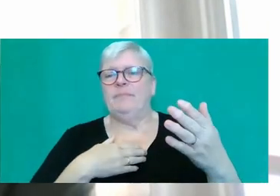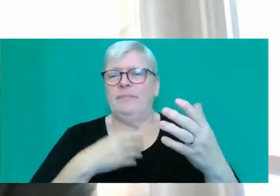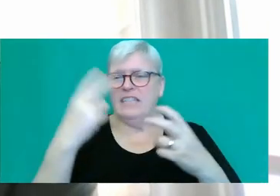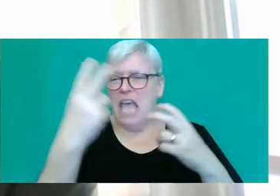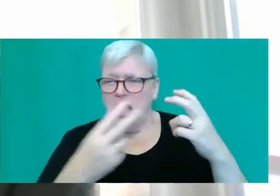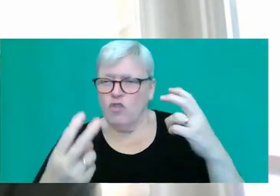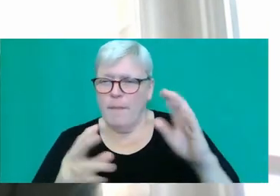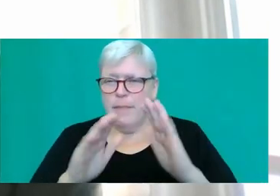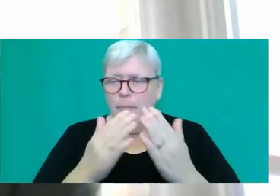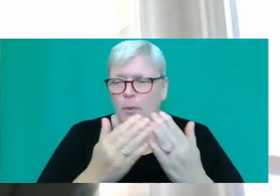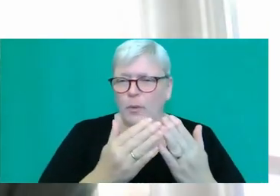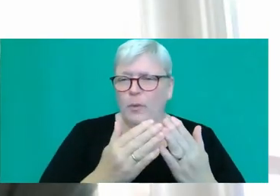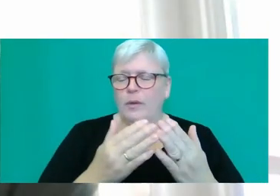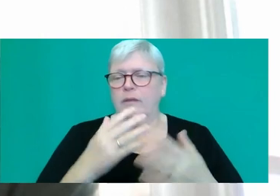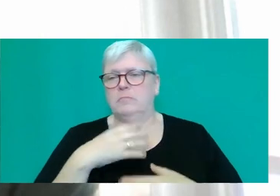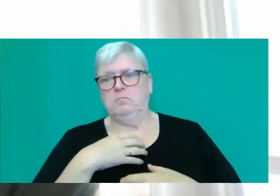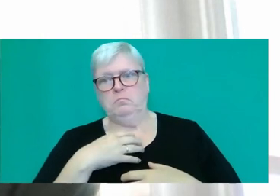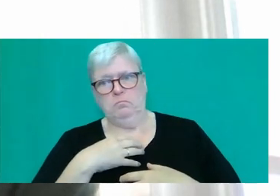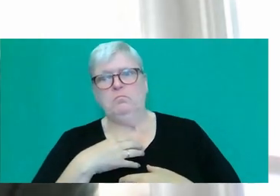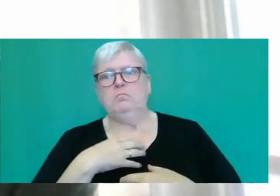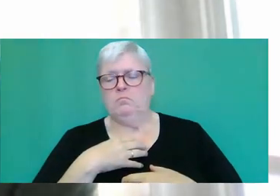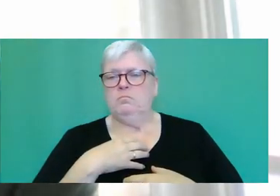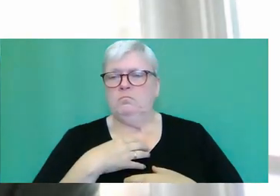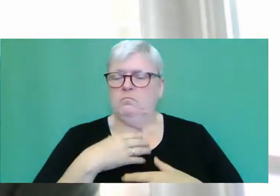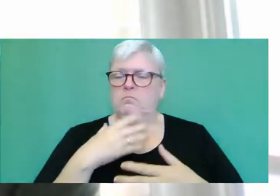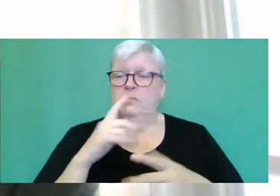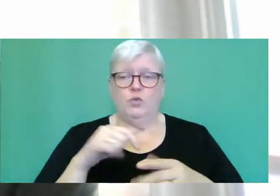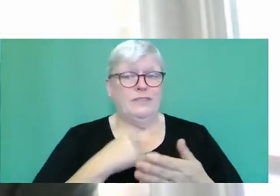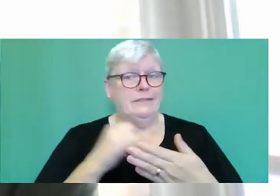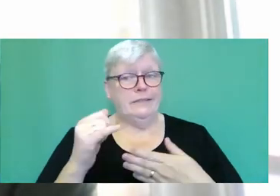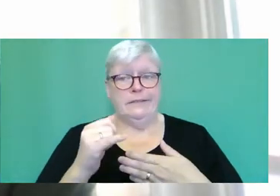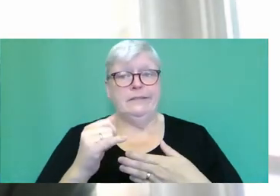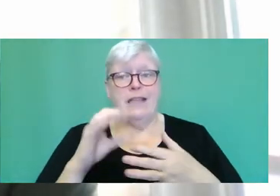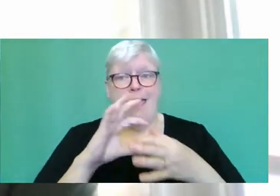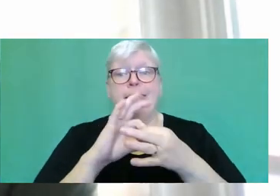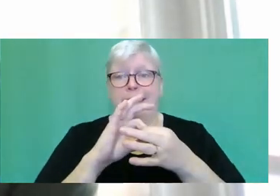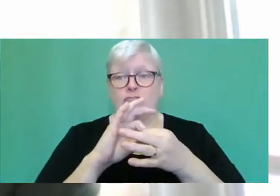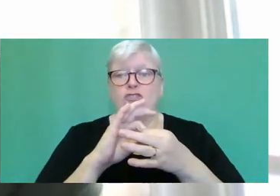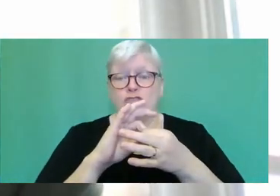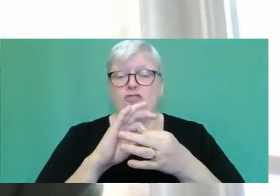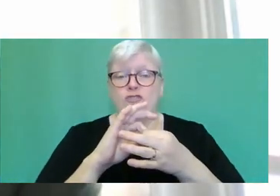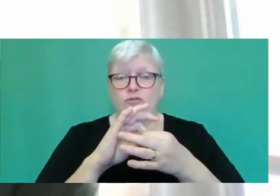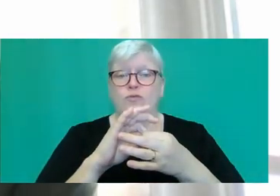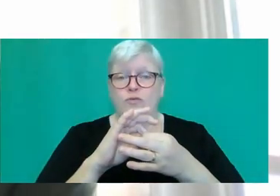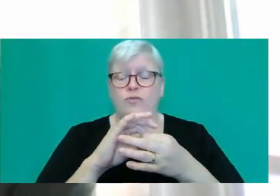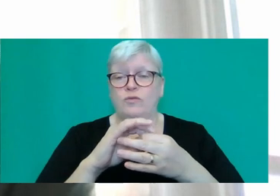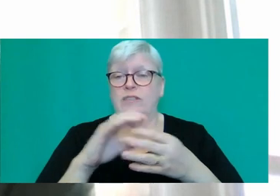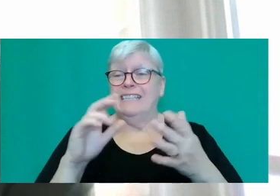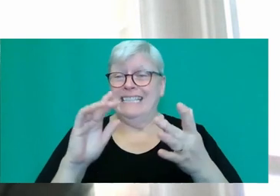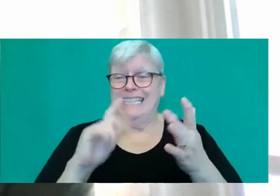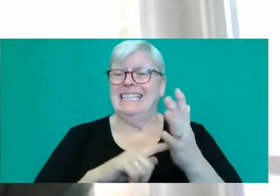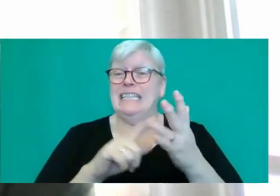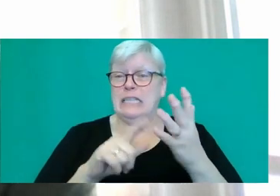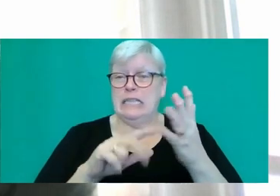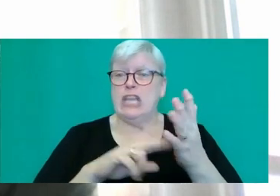were, surprisingly yet undeniably, linked to the actors who pushed their tongues into each other's